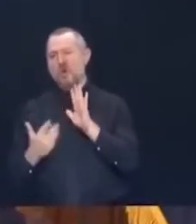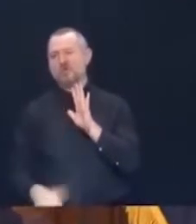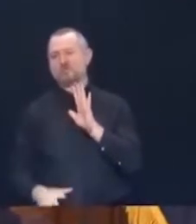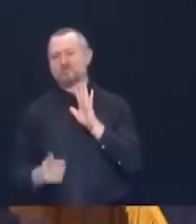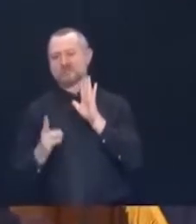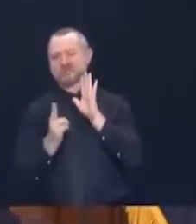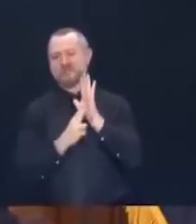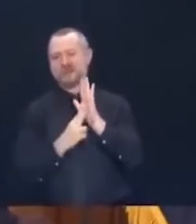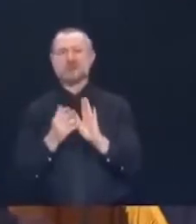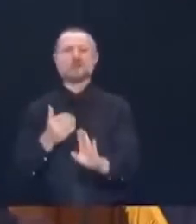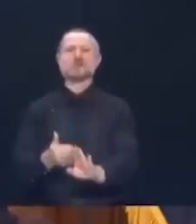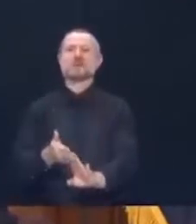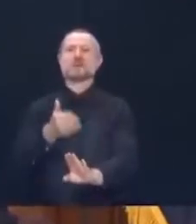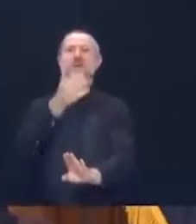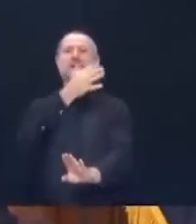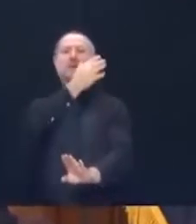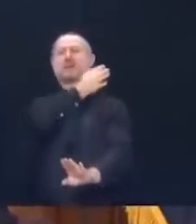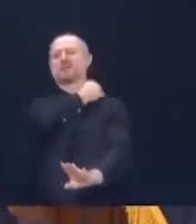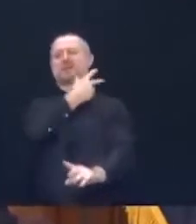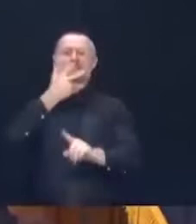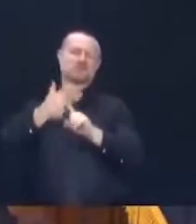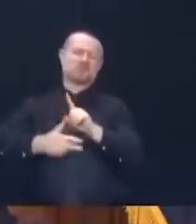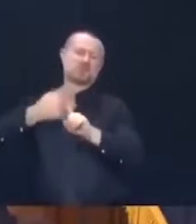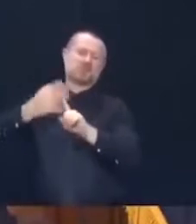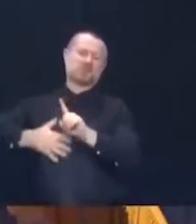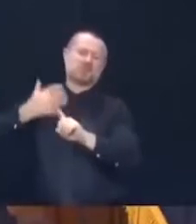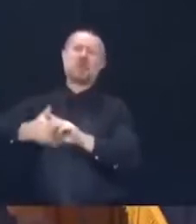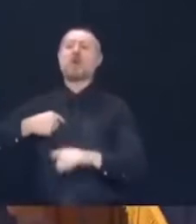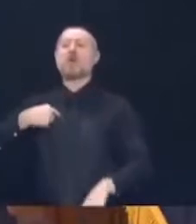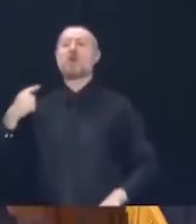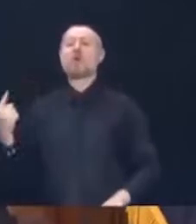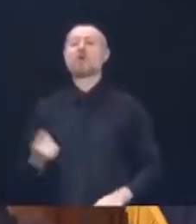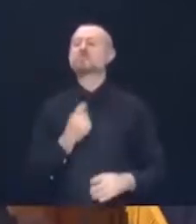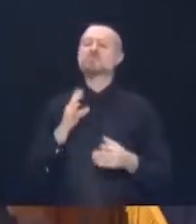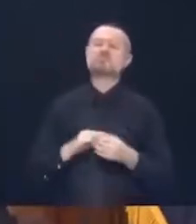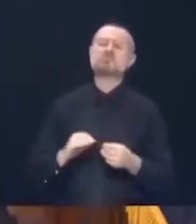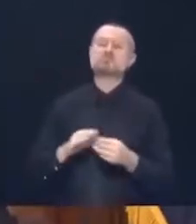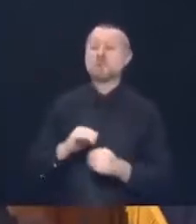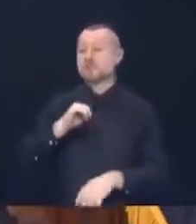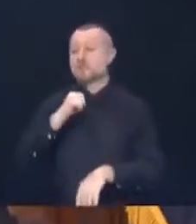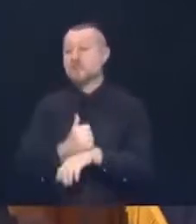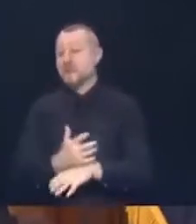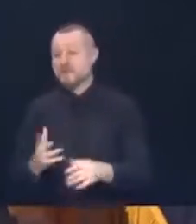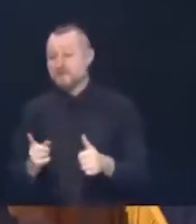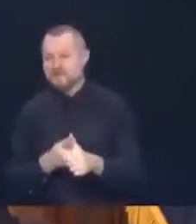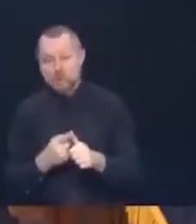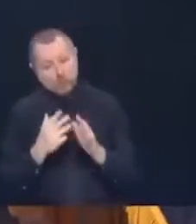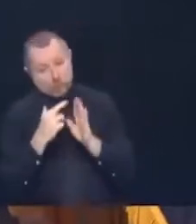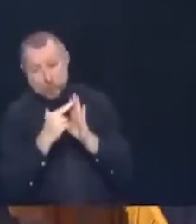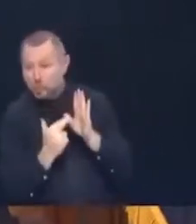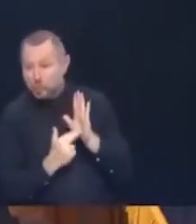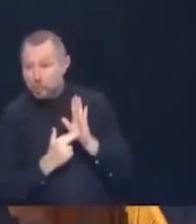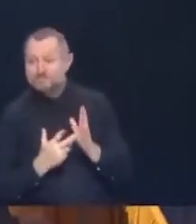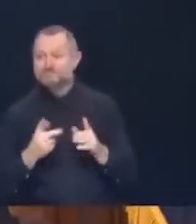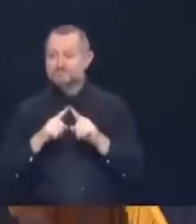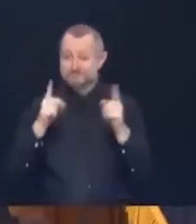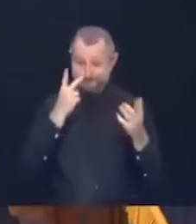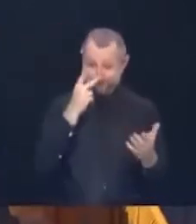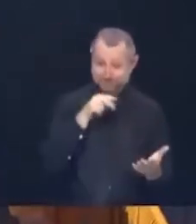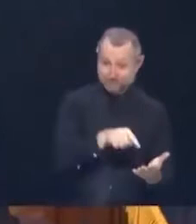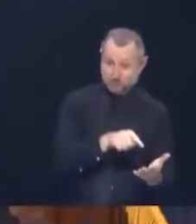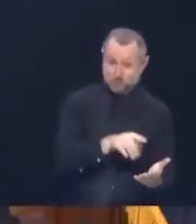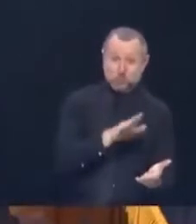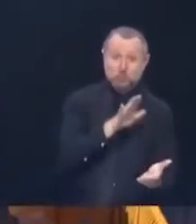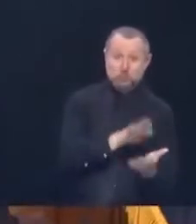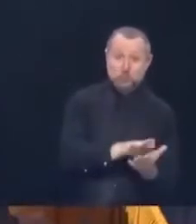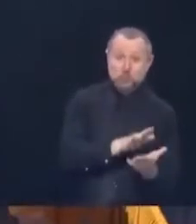I've always said, we set initial parameters and then the school district picked a percent within those